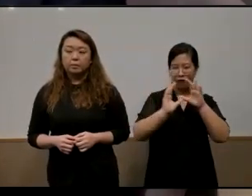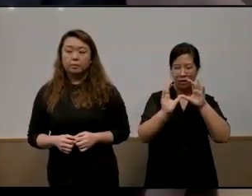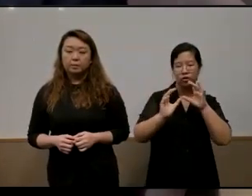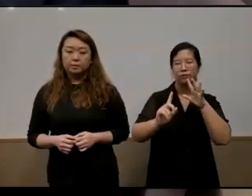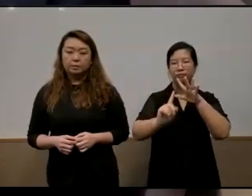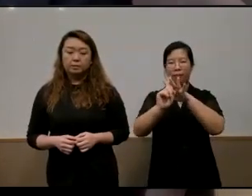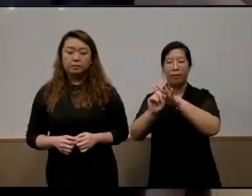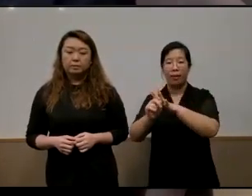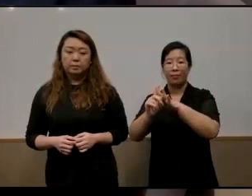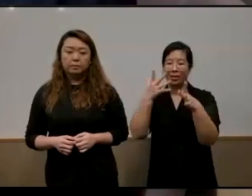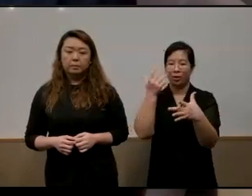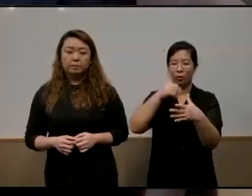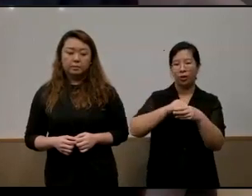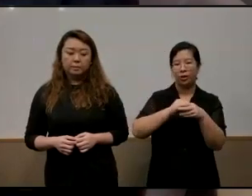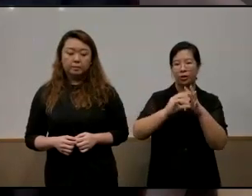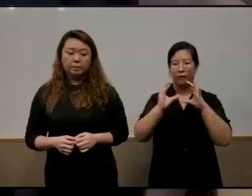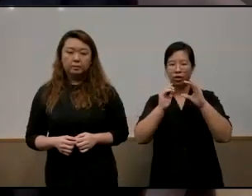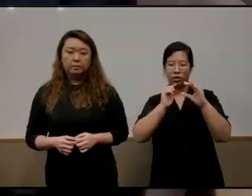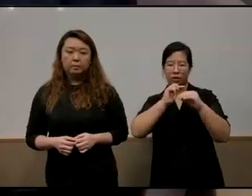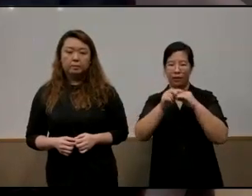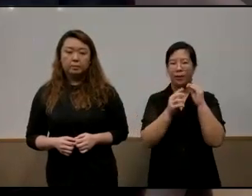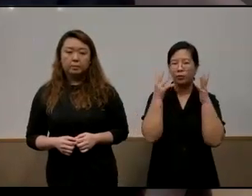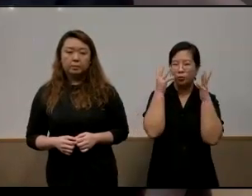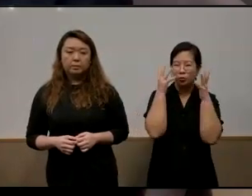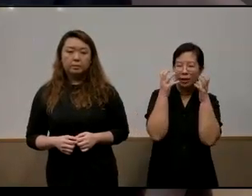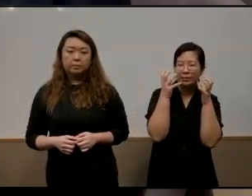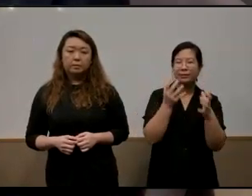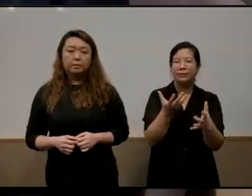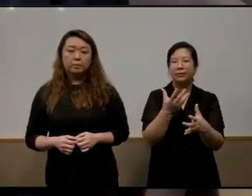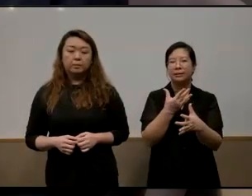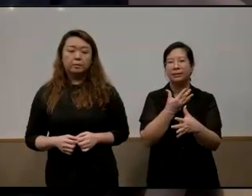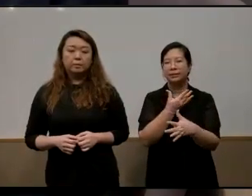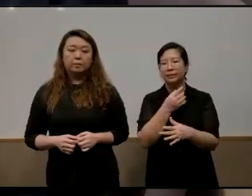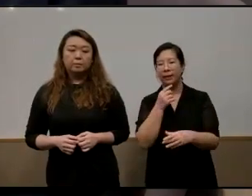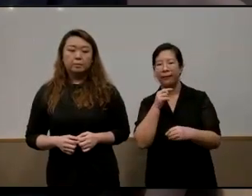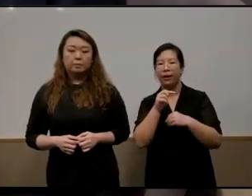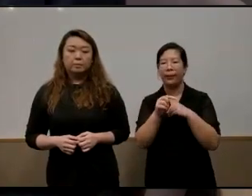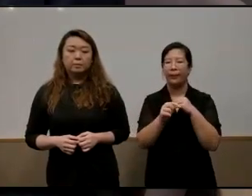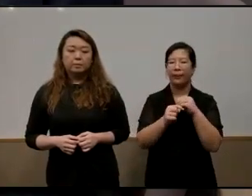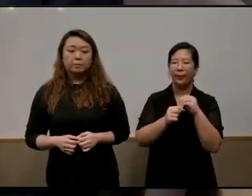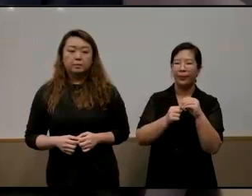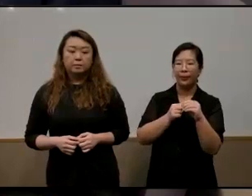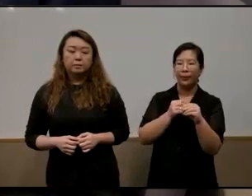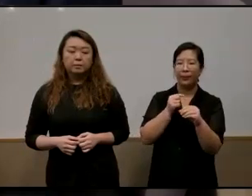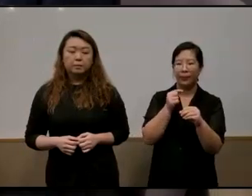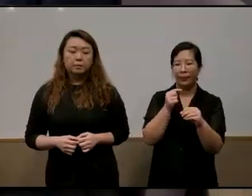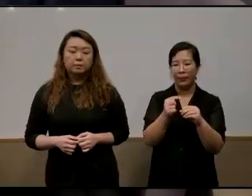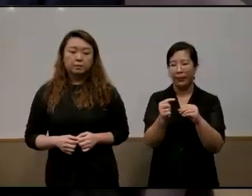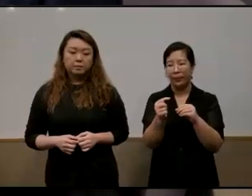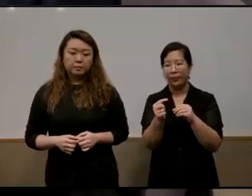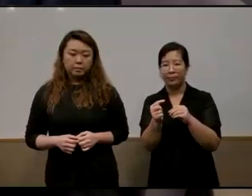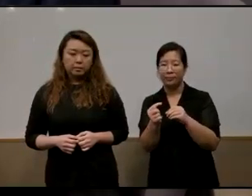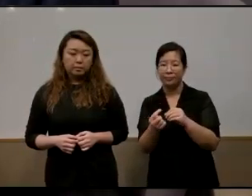uh discourse around like the stressfulness of it uh the um uh like reported